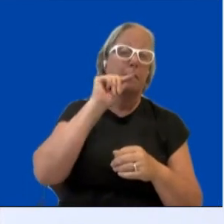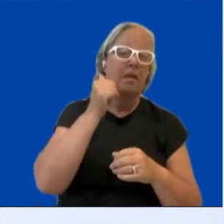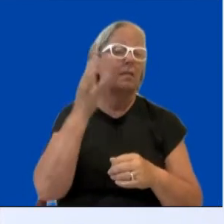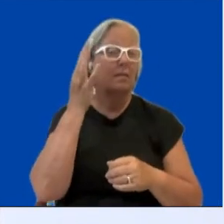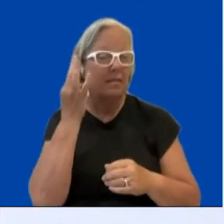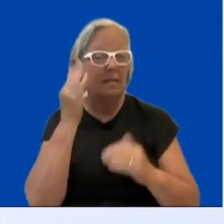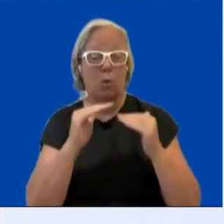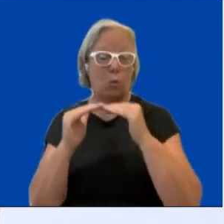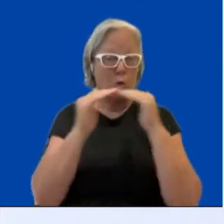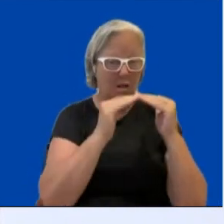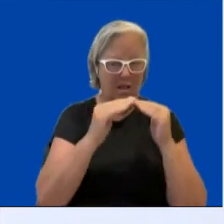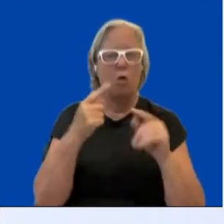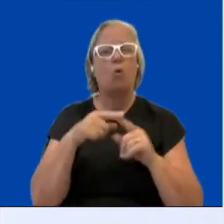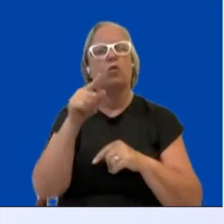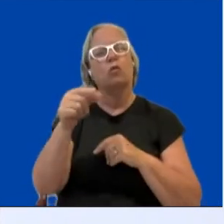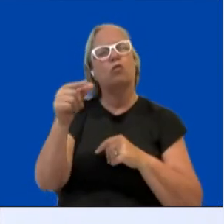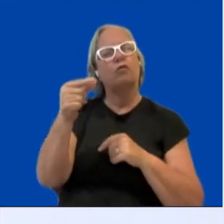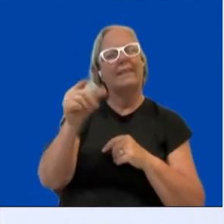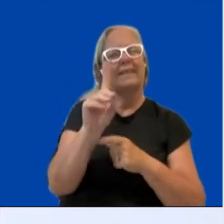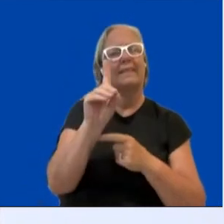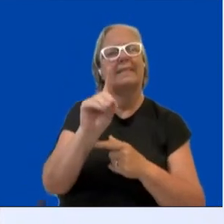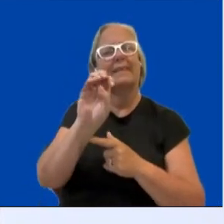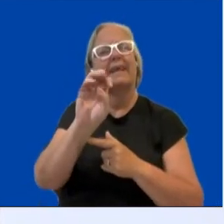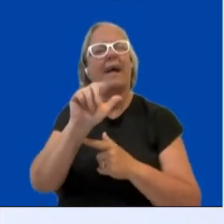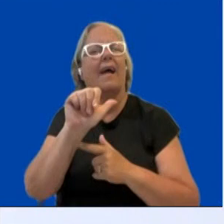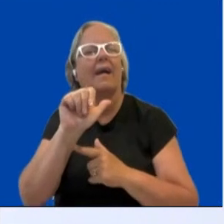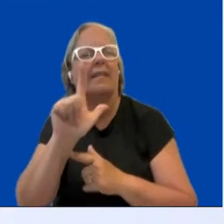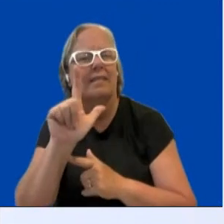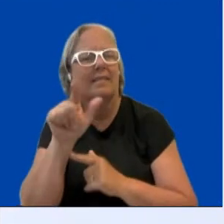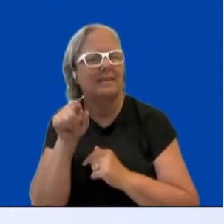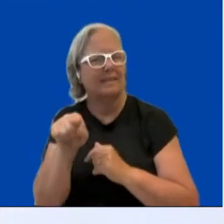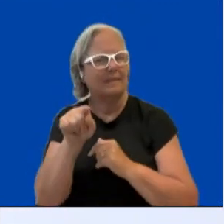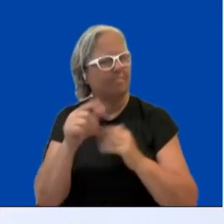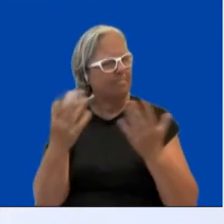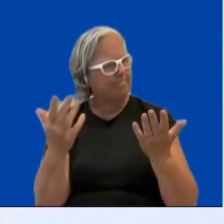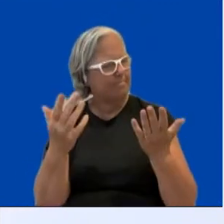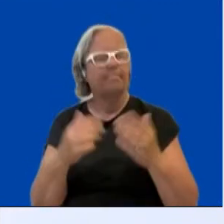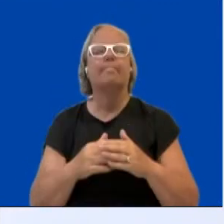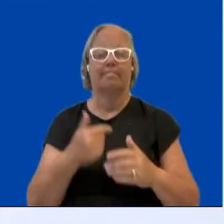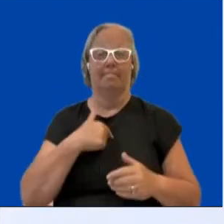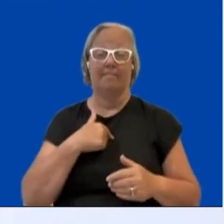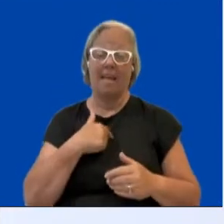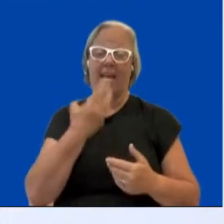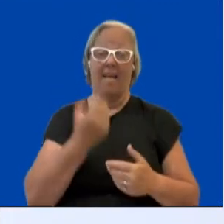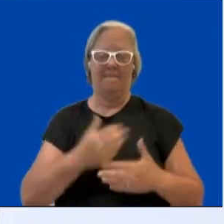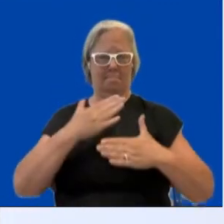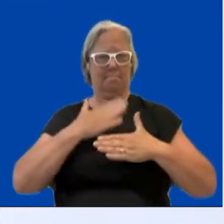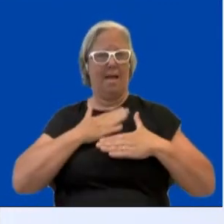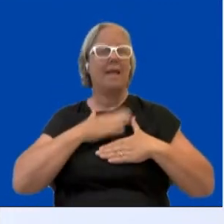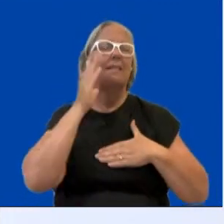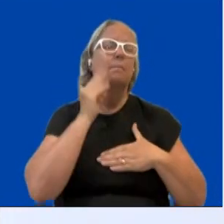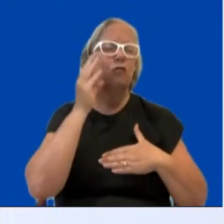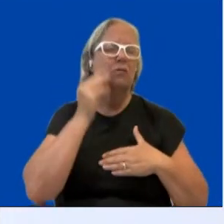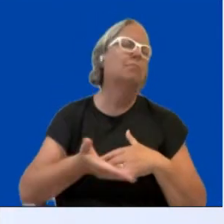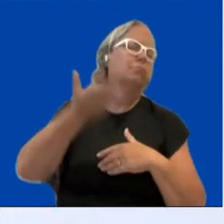And maybe I can share with you a personal experience that I had years ago when I had never thought about